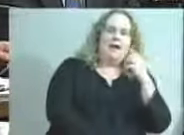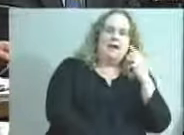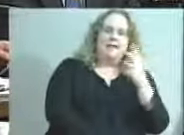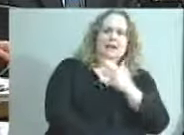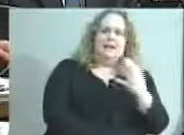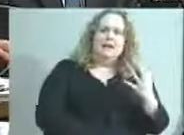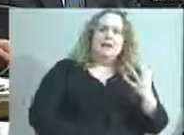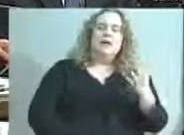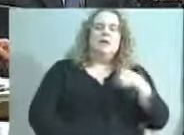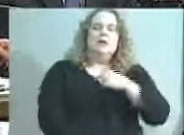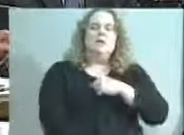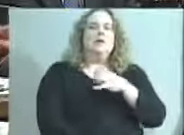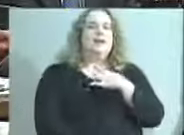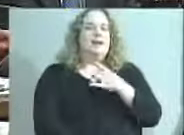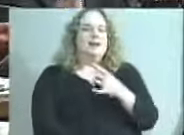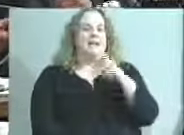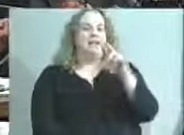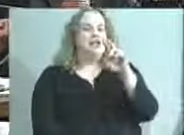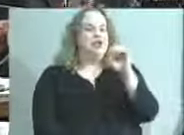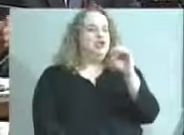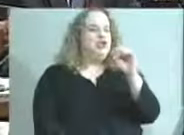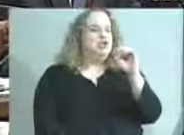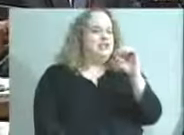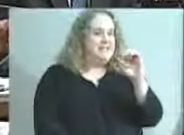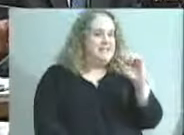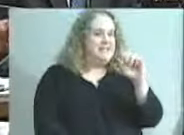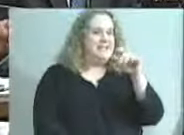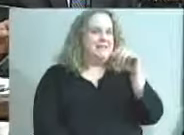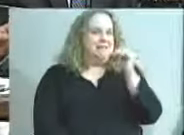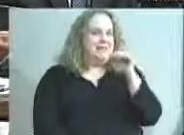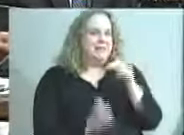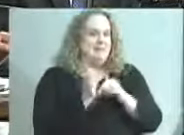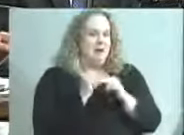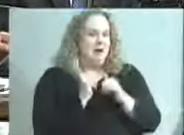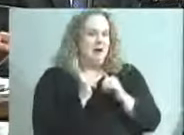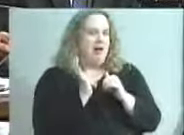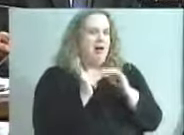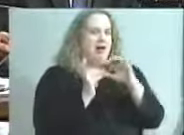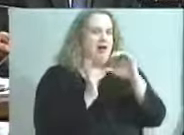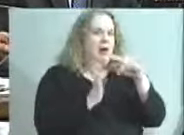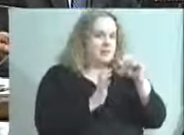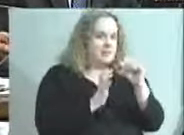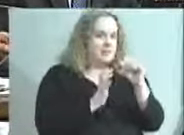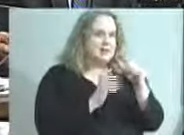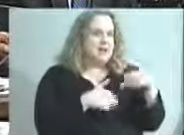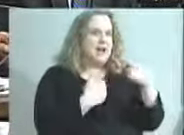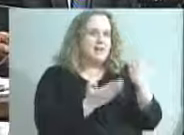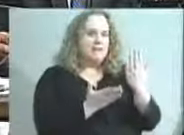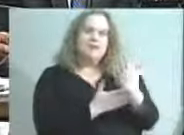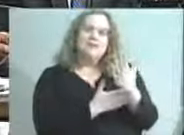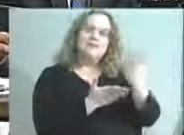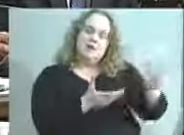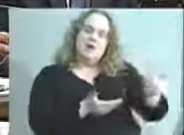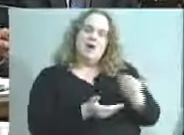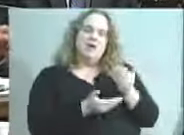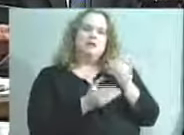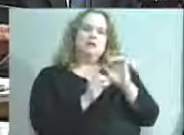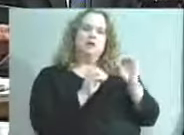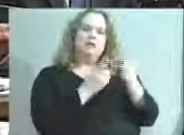that we have, that he likes Reese's peanut butter cups, so we'll give him some of those. And welcome him to District 7.